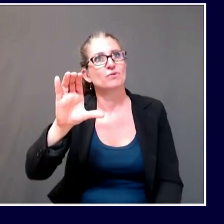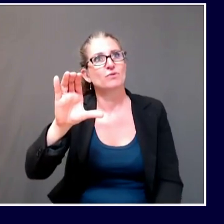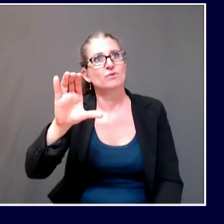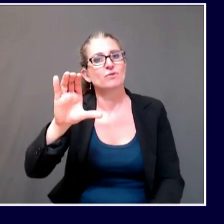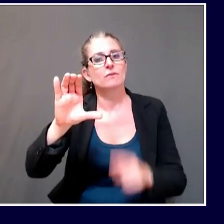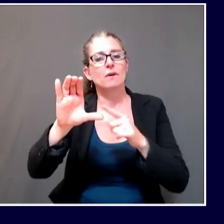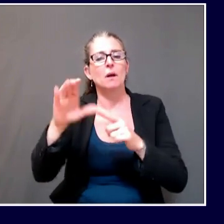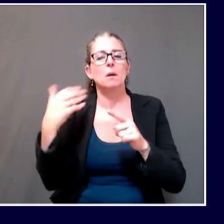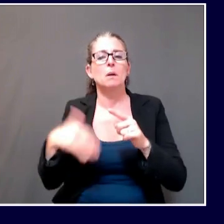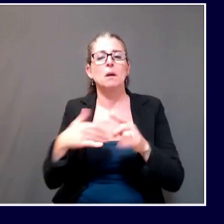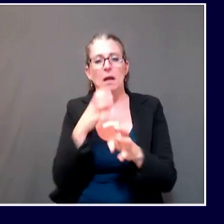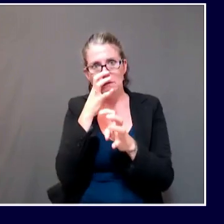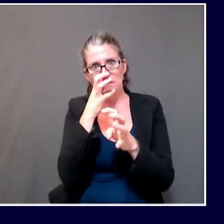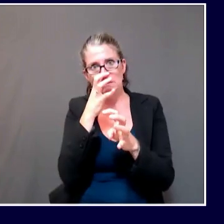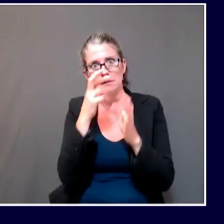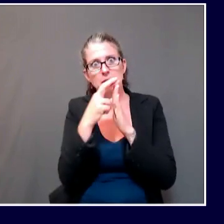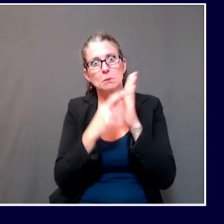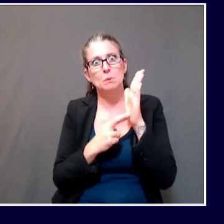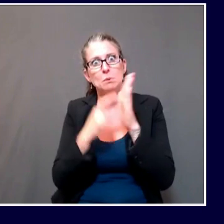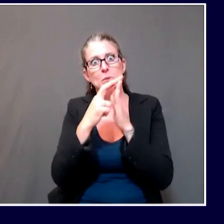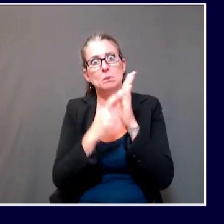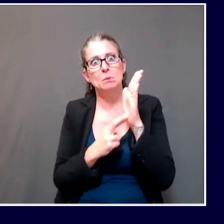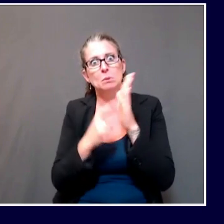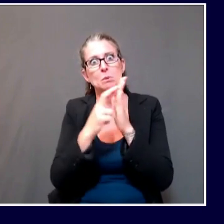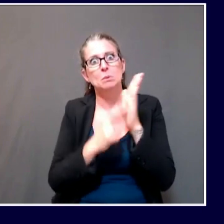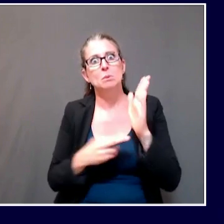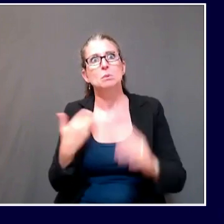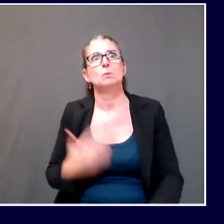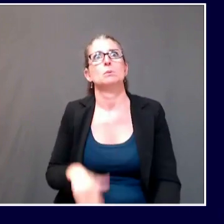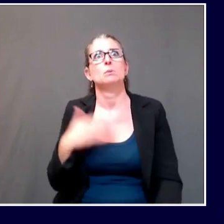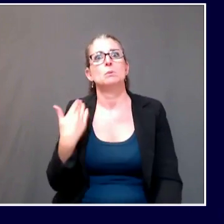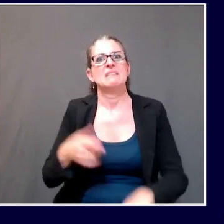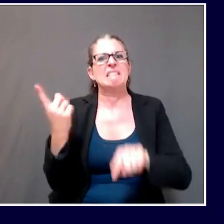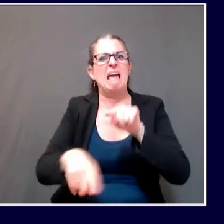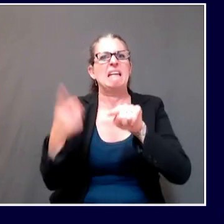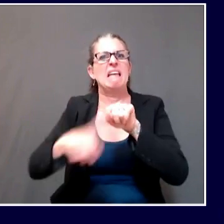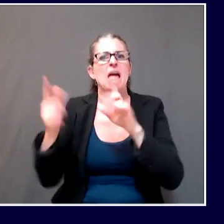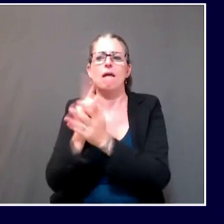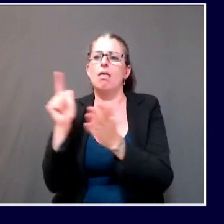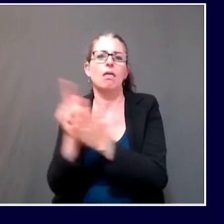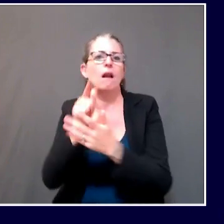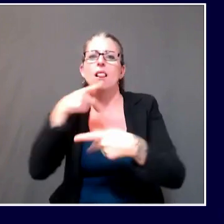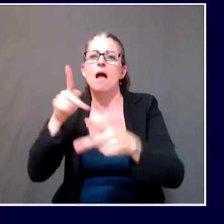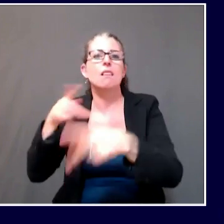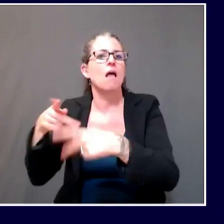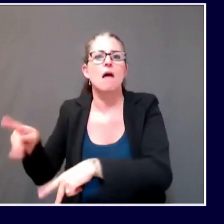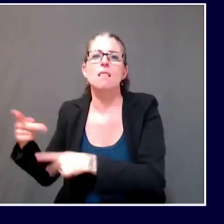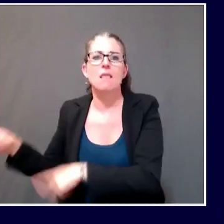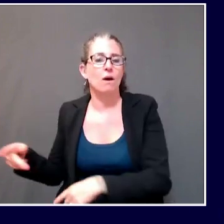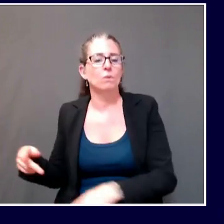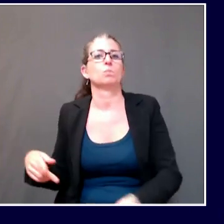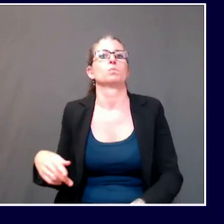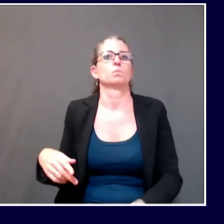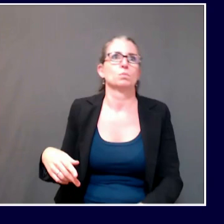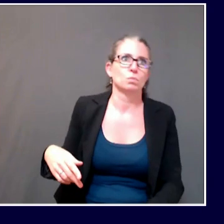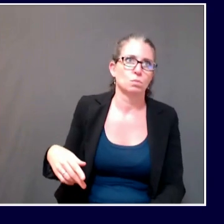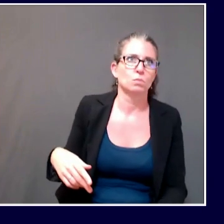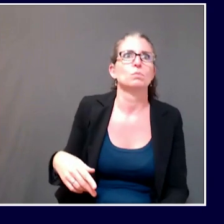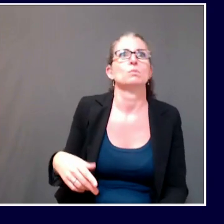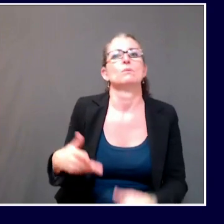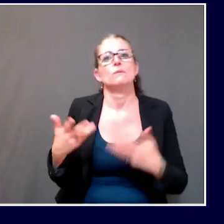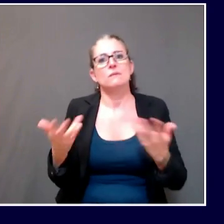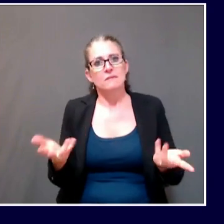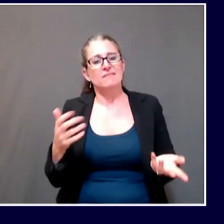some of those things. Just a matter of getting Mr. Meadows and the Senate Republicans and Senate Democrats together to agree on a